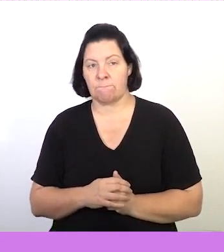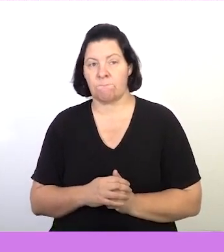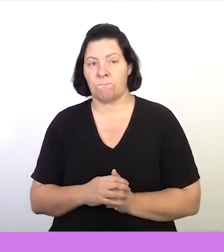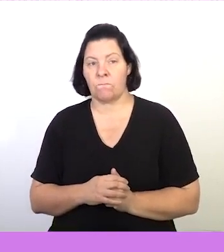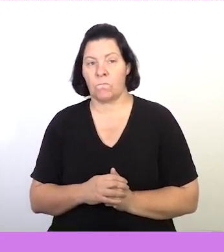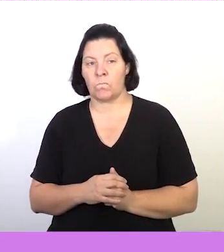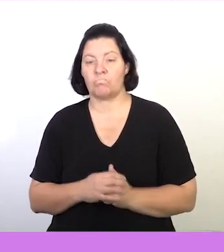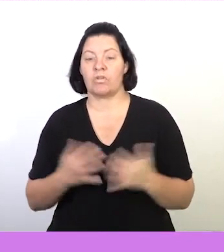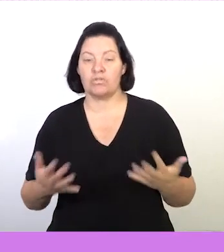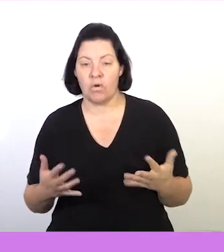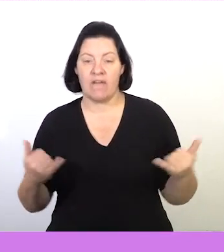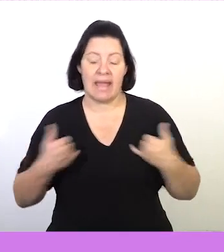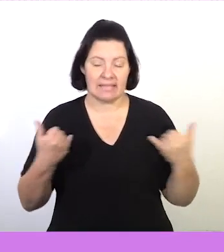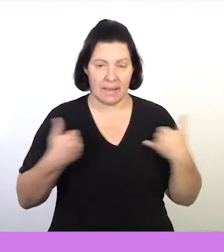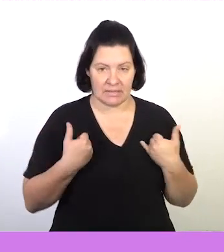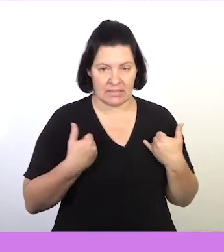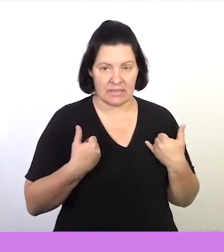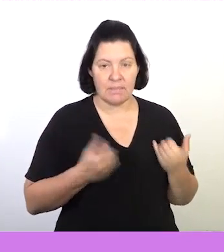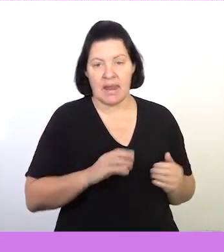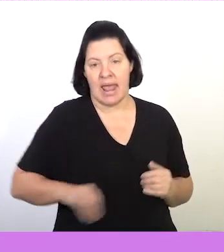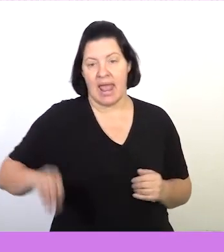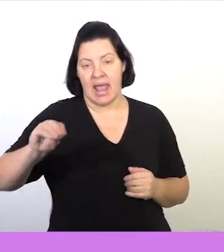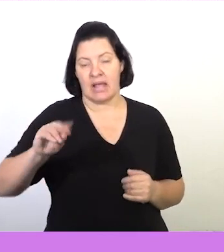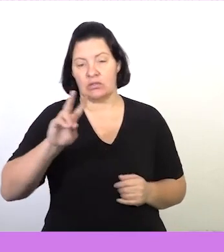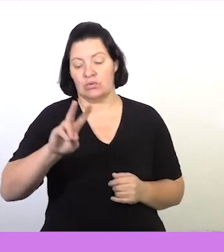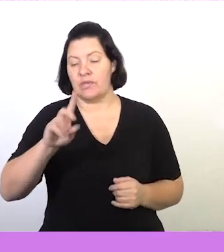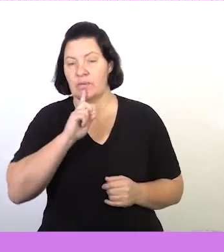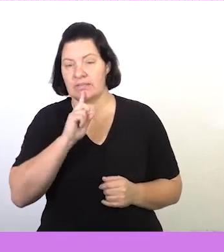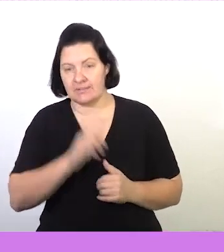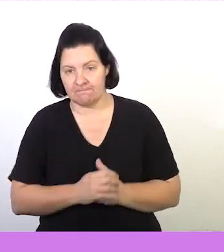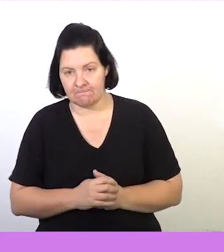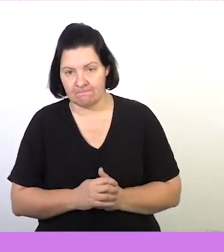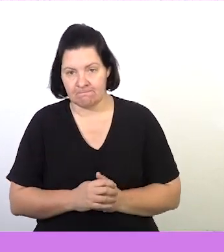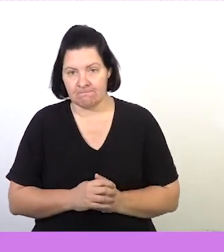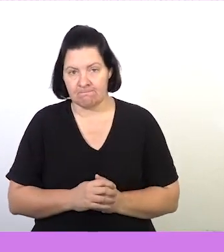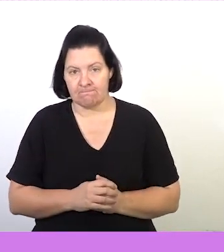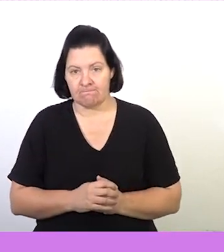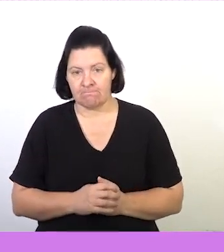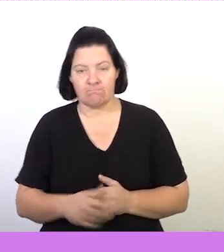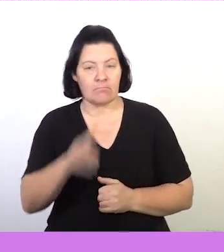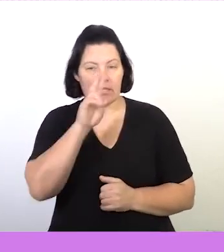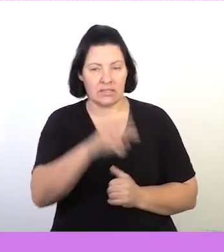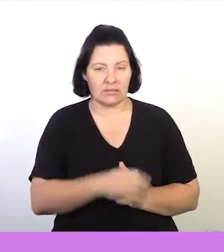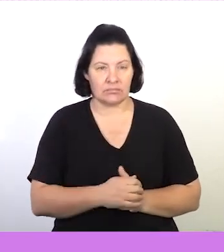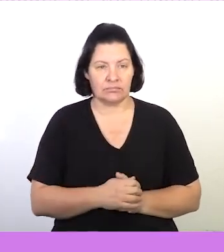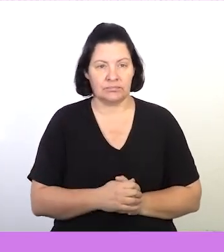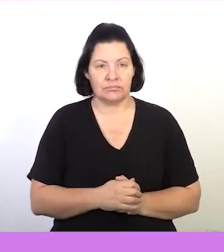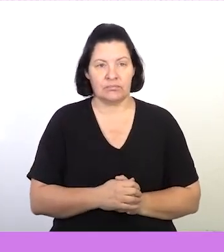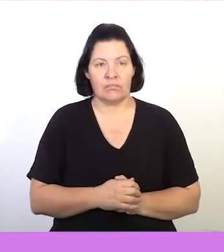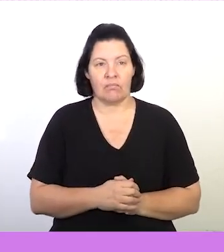Okay. So for the entertainment I will add 2,000 rand. So therefore let's see.